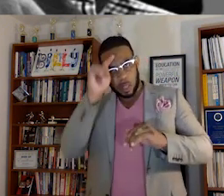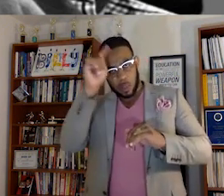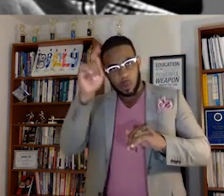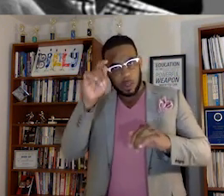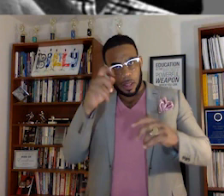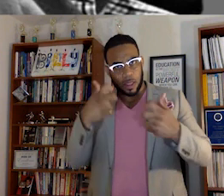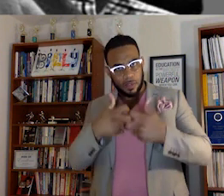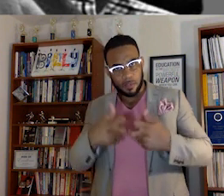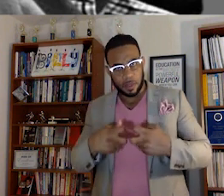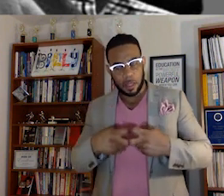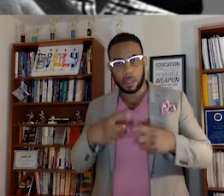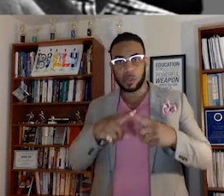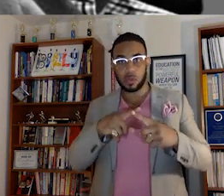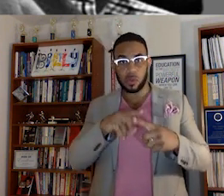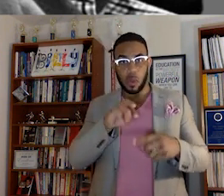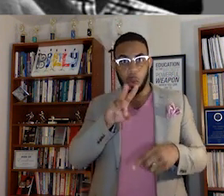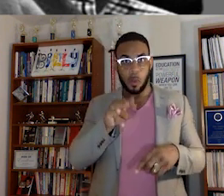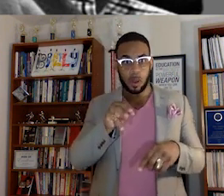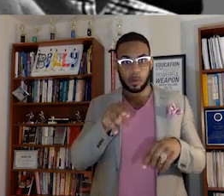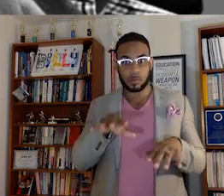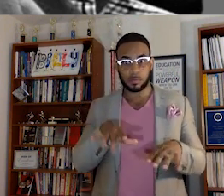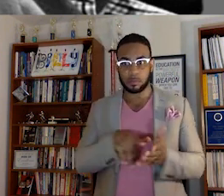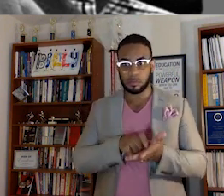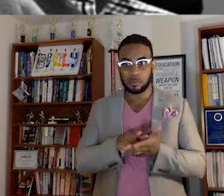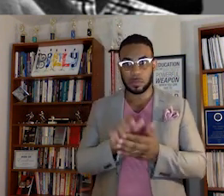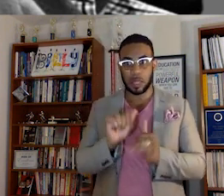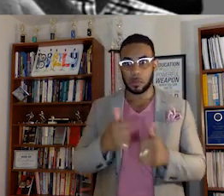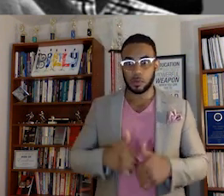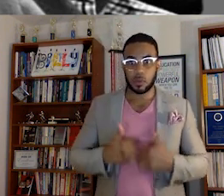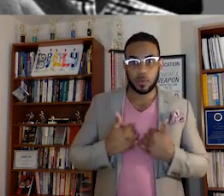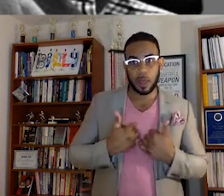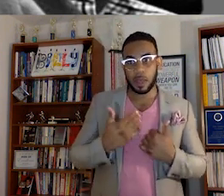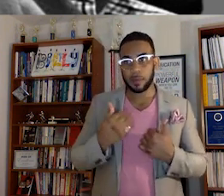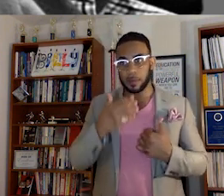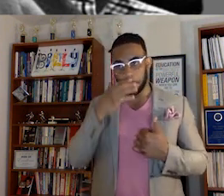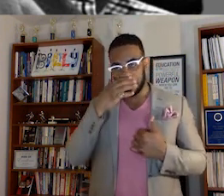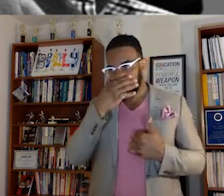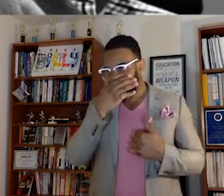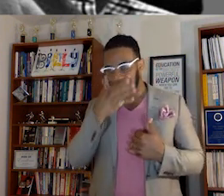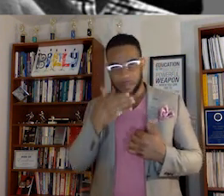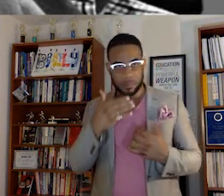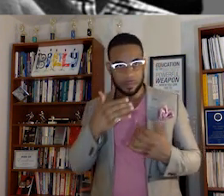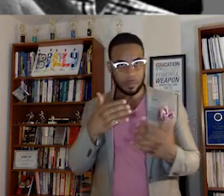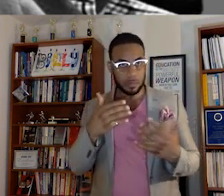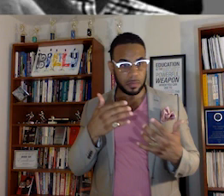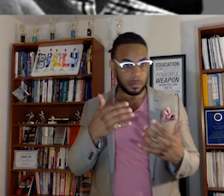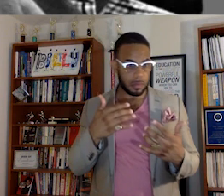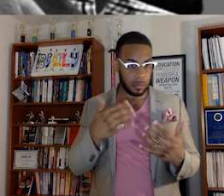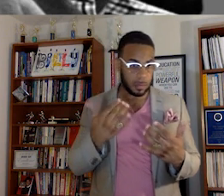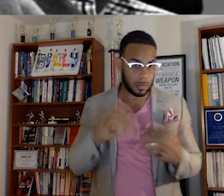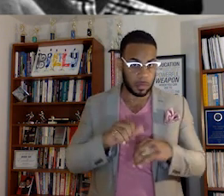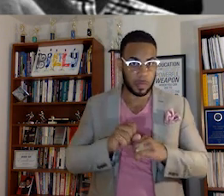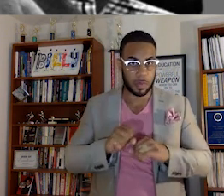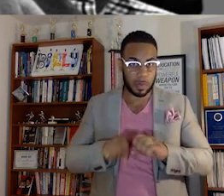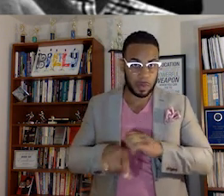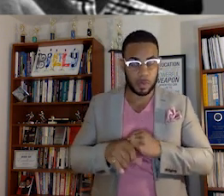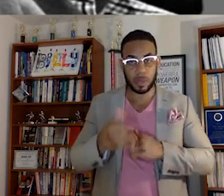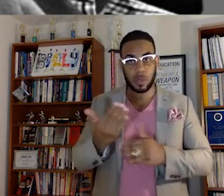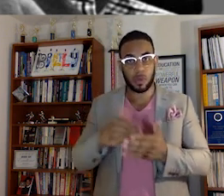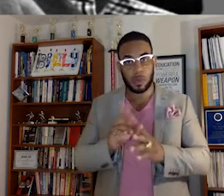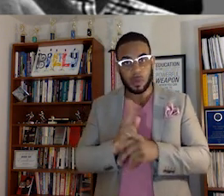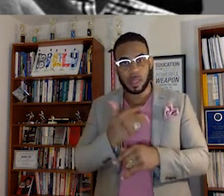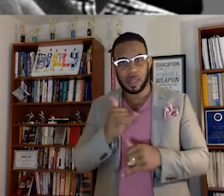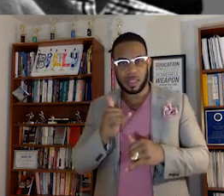Nate a worm, right, a worm is able to survive and, you know, it's great, reproduce, there's still